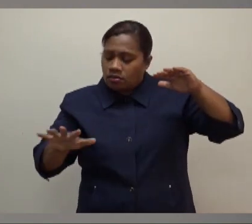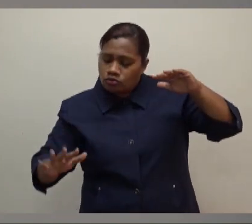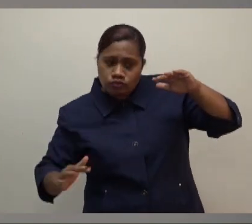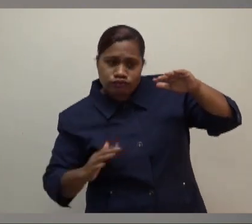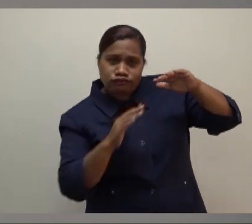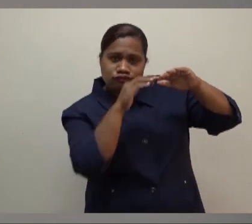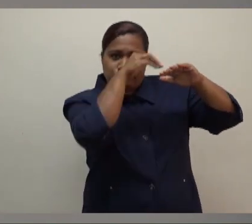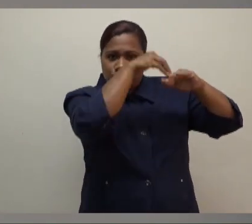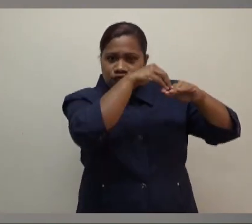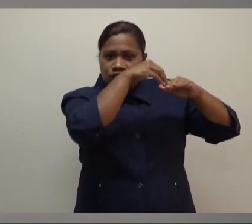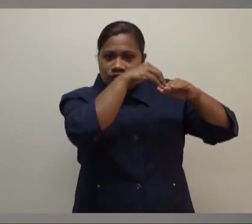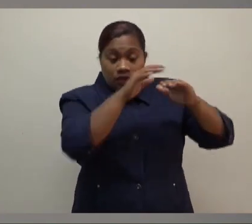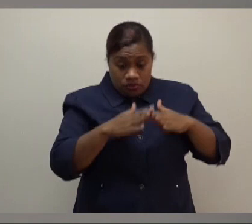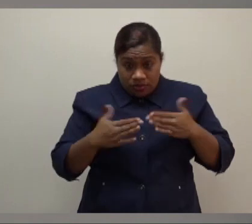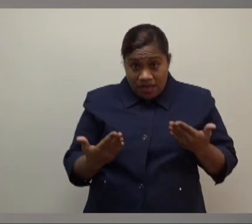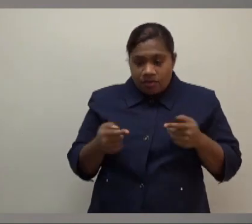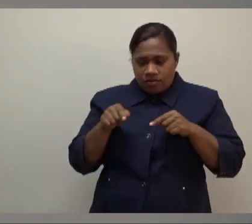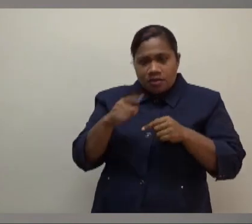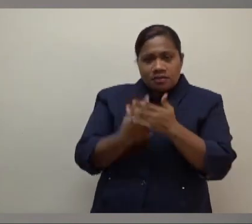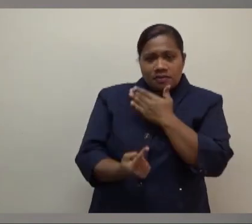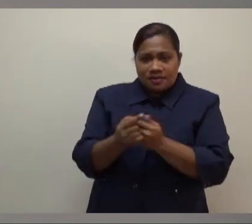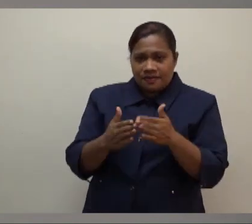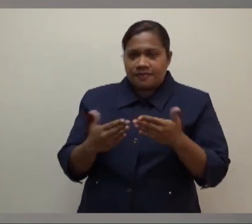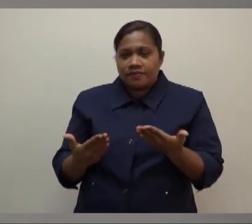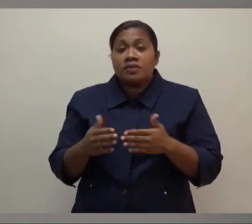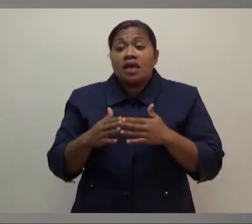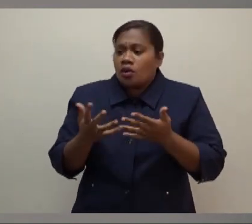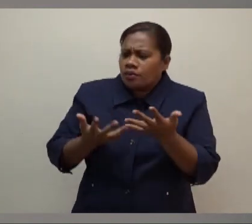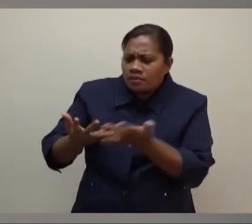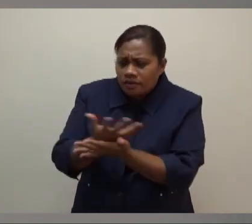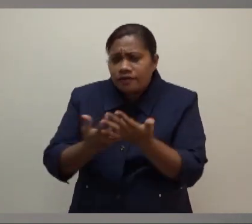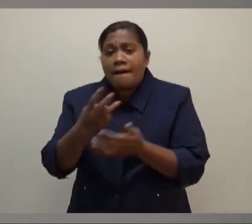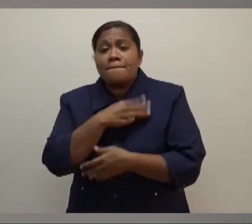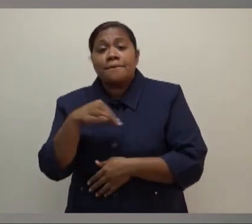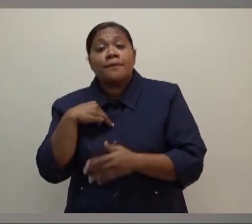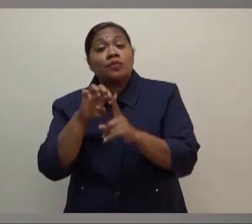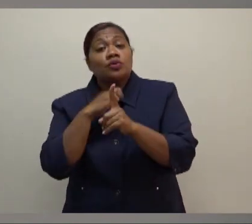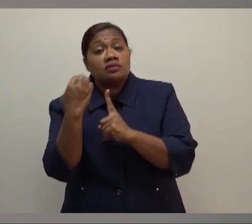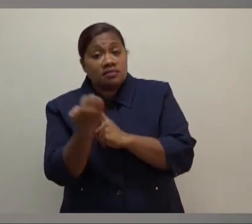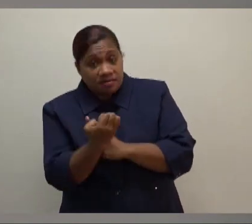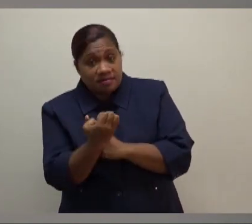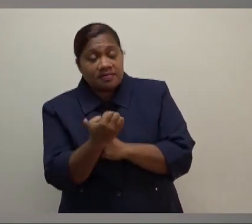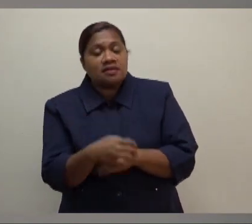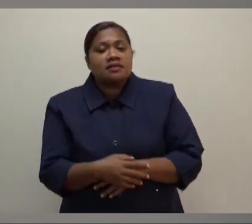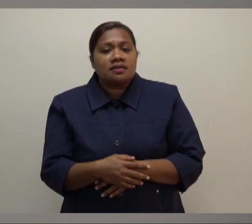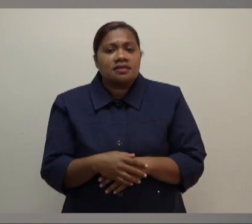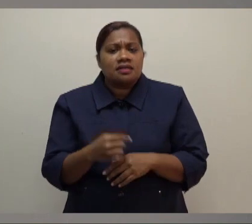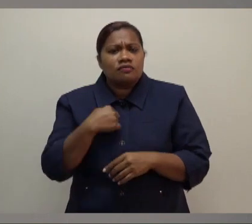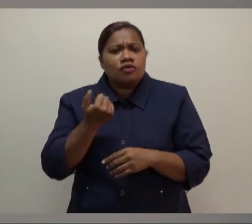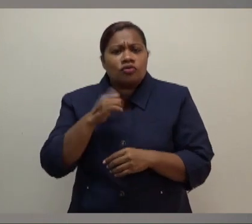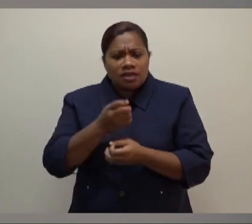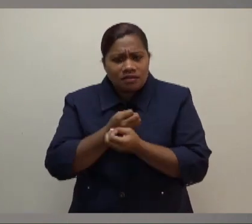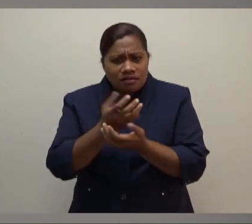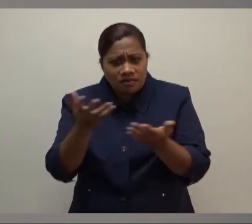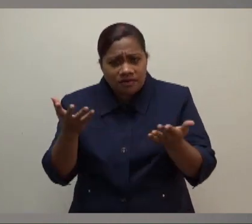So that's the current situation. We've also had a discussion in the Ministry of Environment. As I mentioned in the statement, they're currently